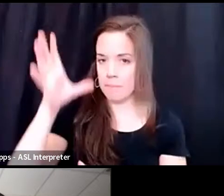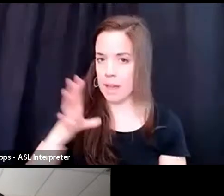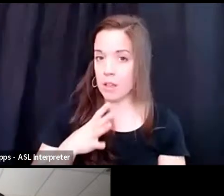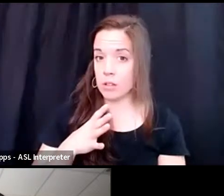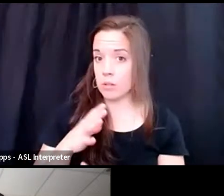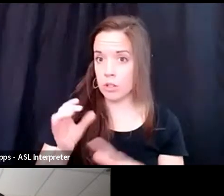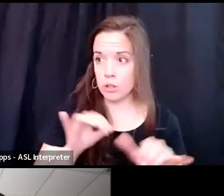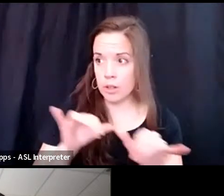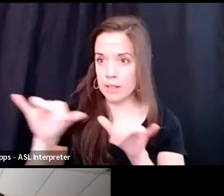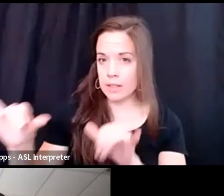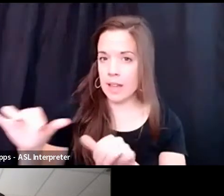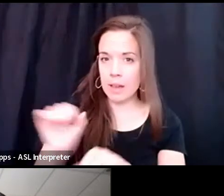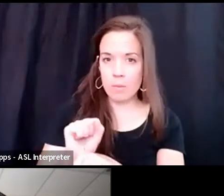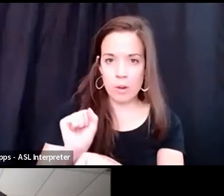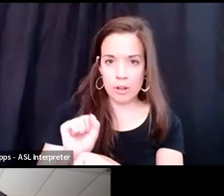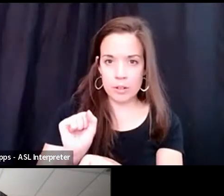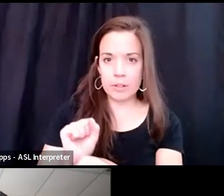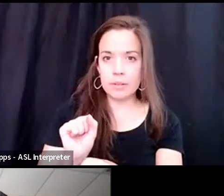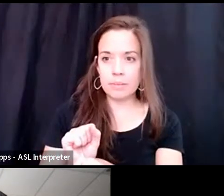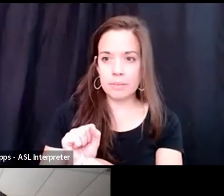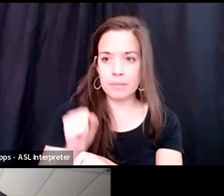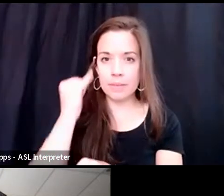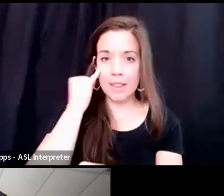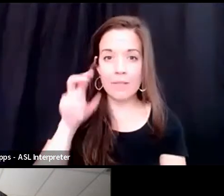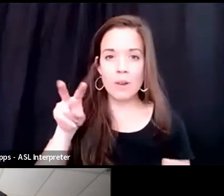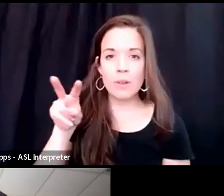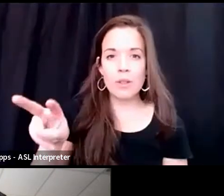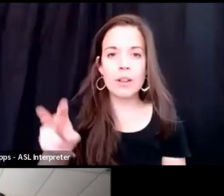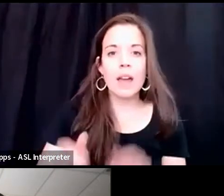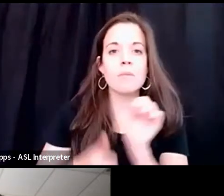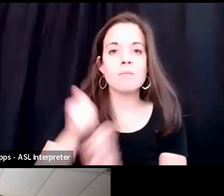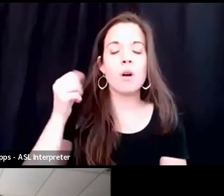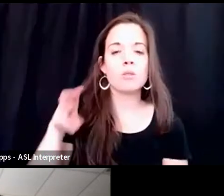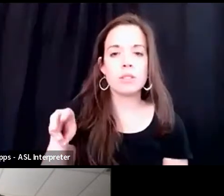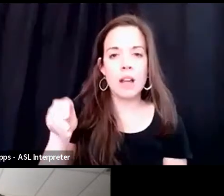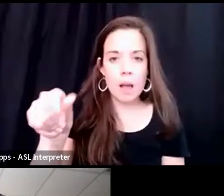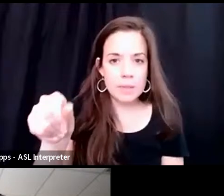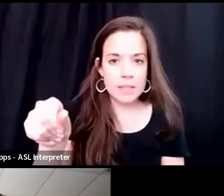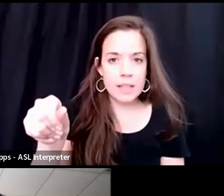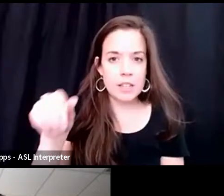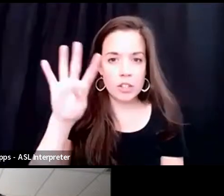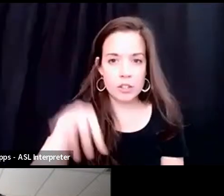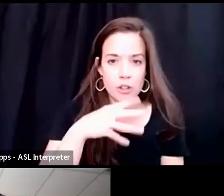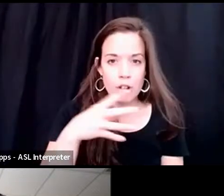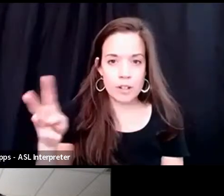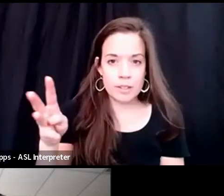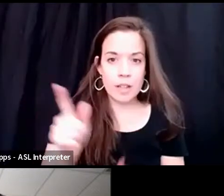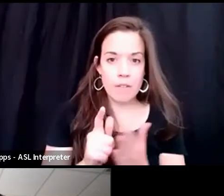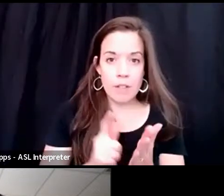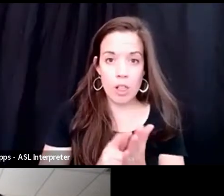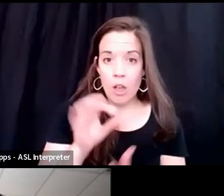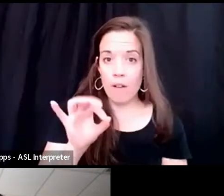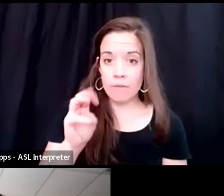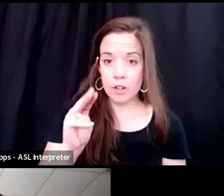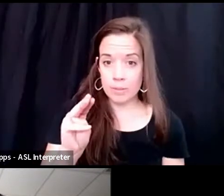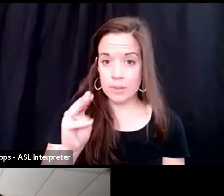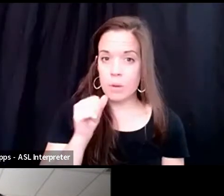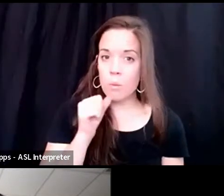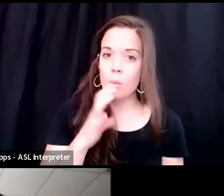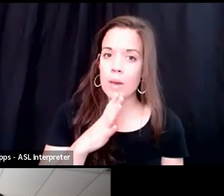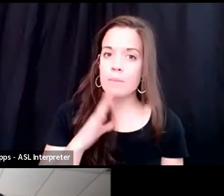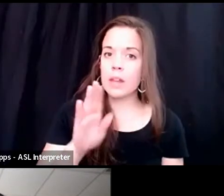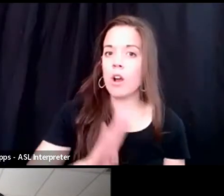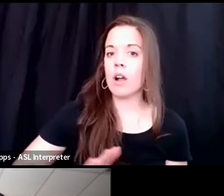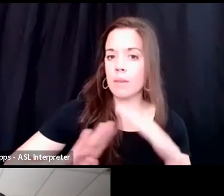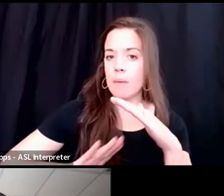If you look at most compensation charts of law firms, women tend to be on the bottom.